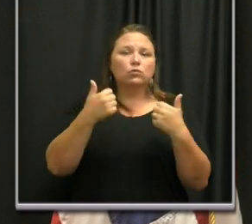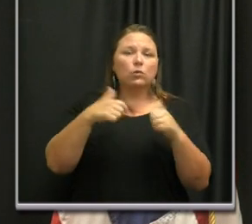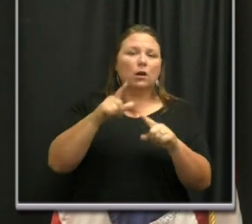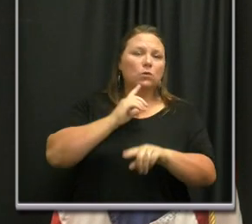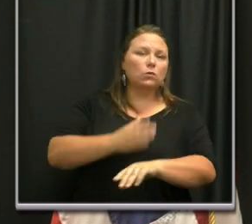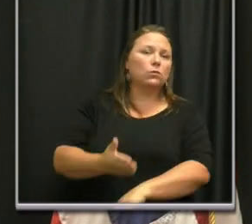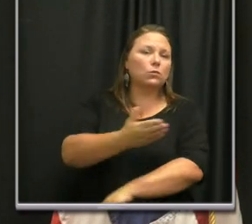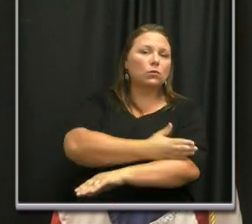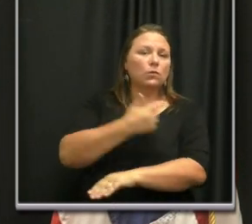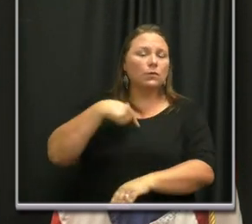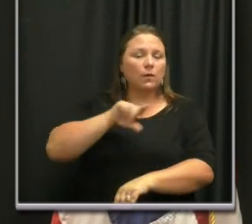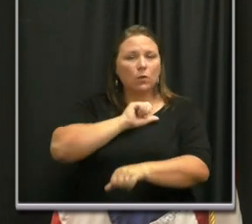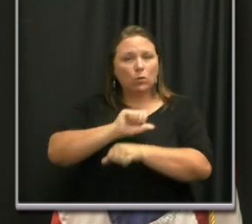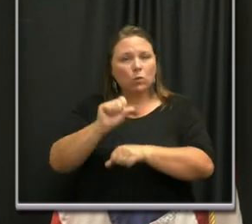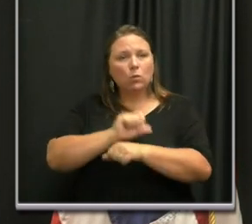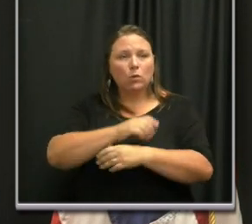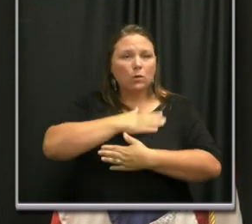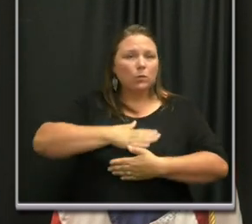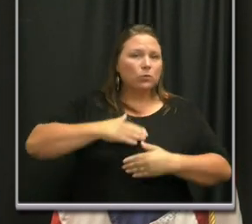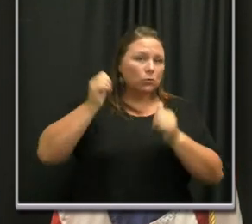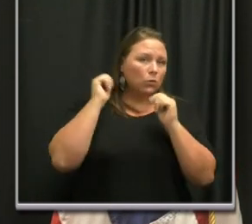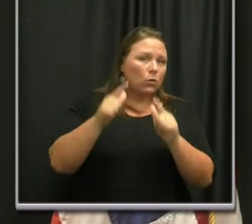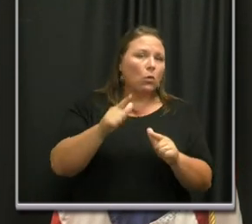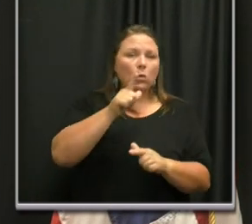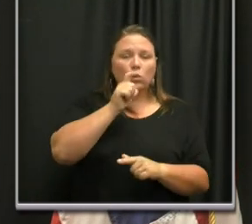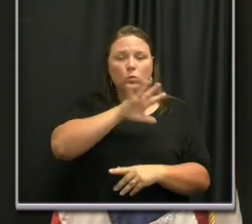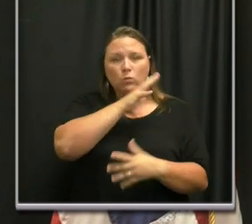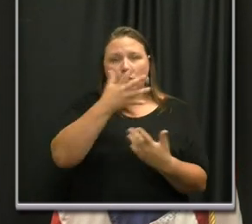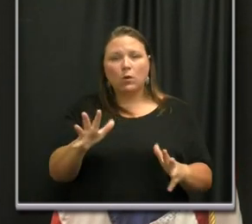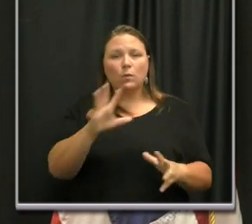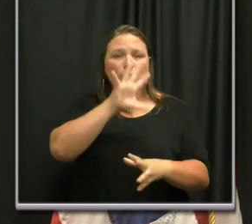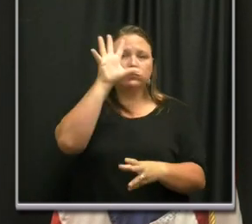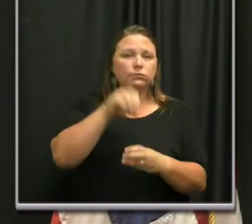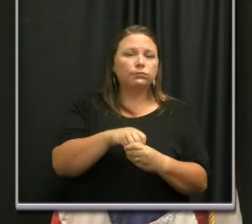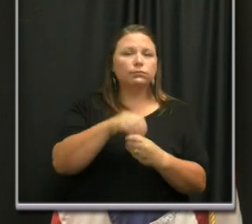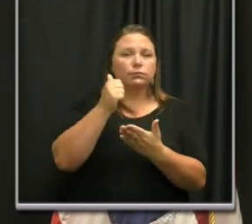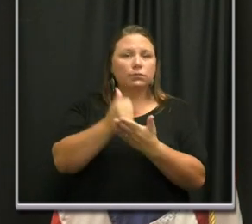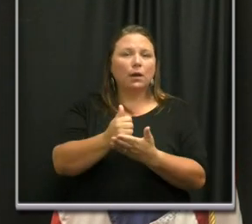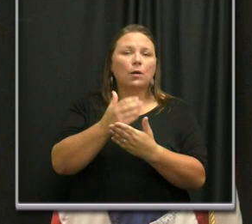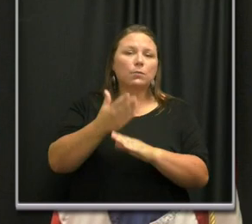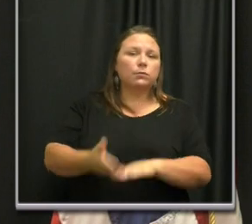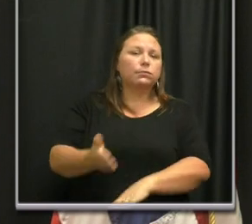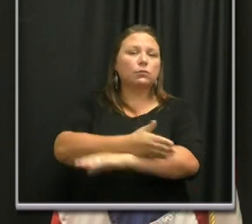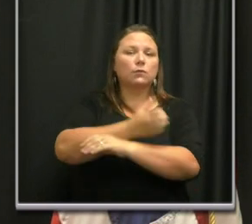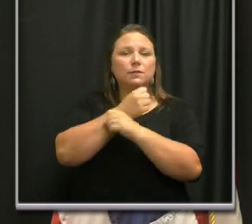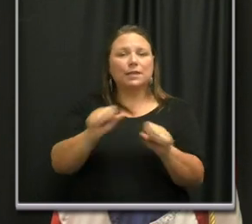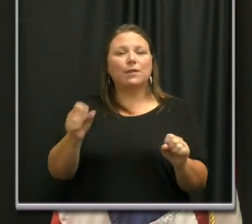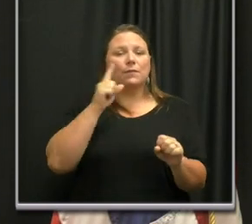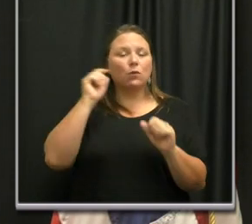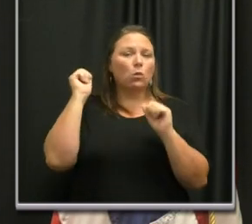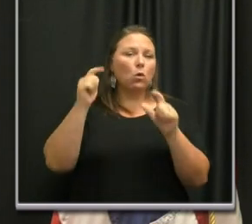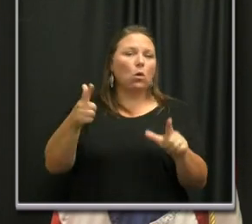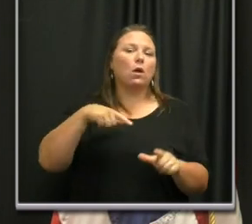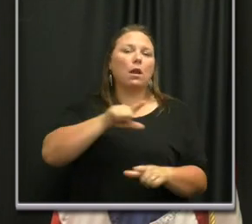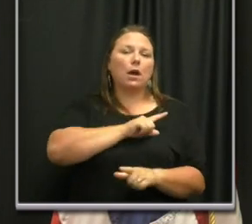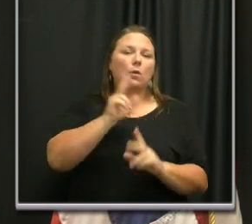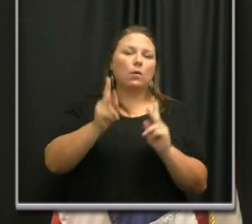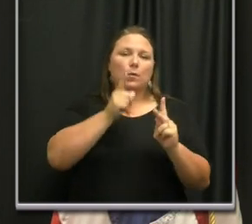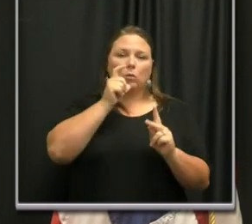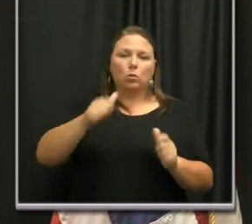our efforts. We really appreciate everyone that is already doing its part to improve safety to all our residents.